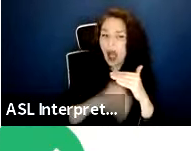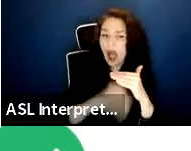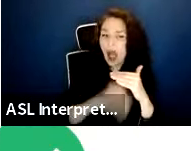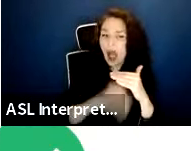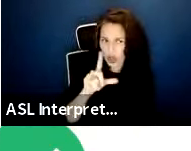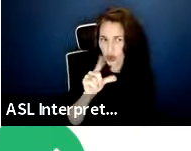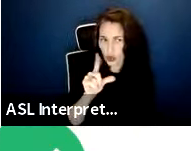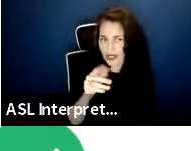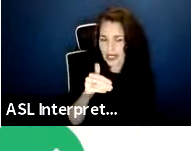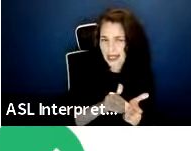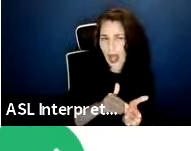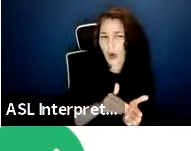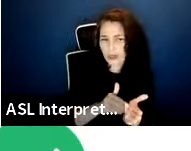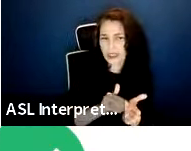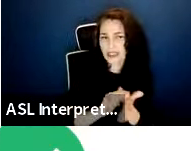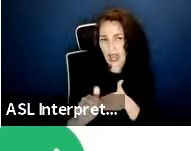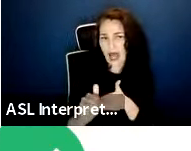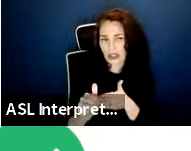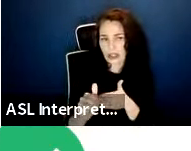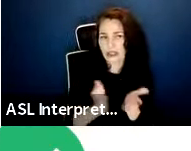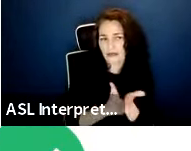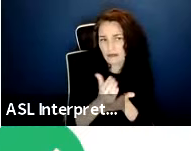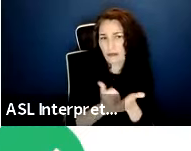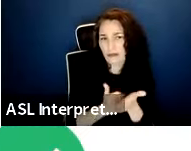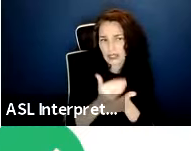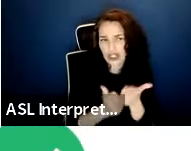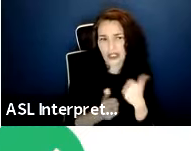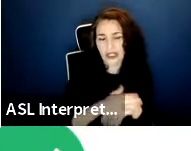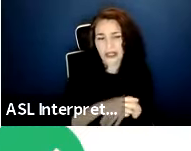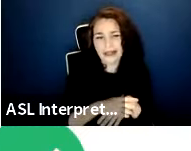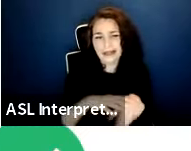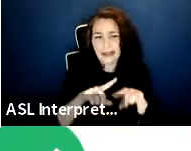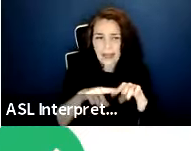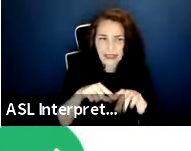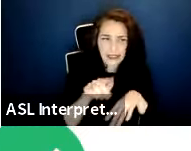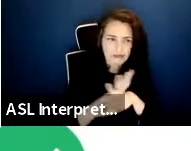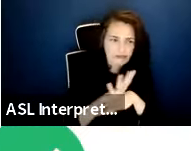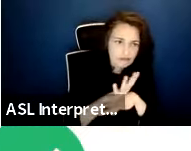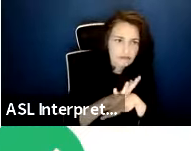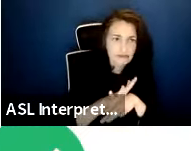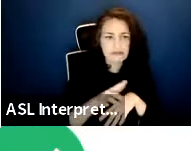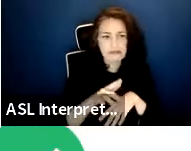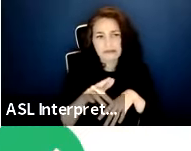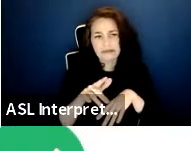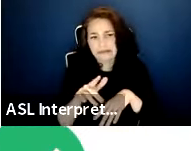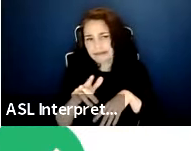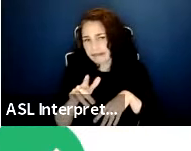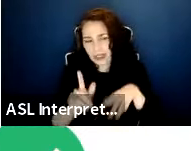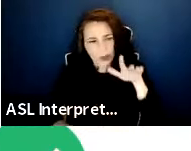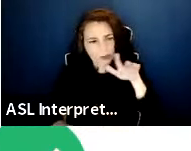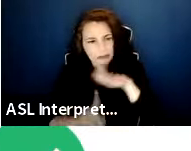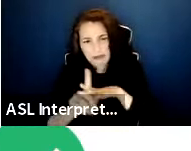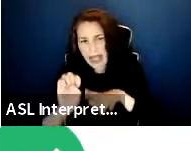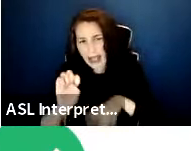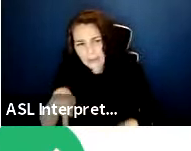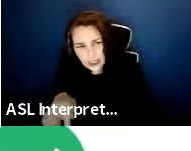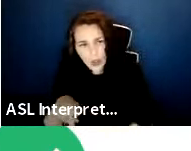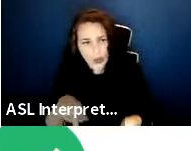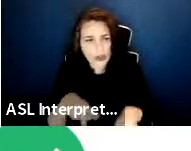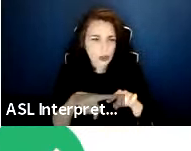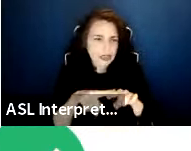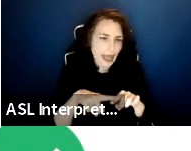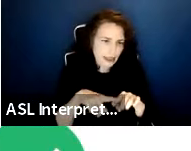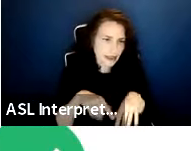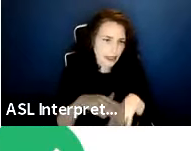picture or per episode. It's really important on the episode part, so you could theoretically have a nice series, and it's $20,000